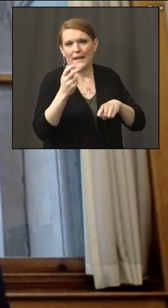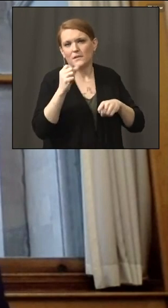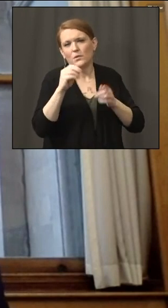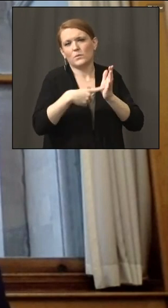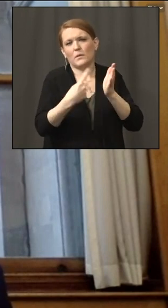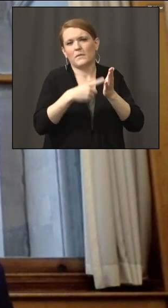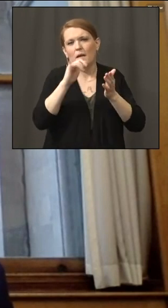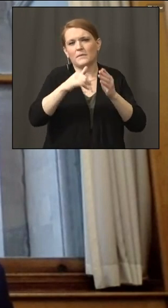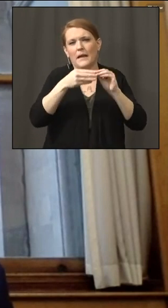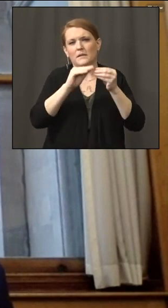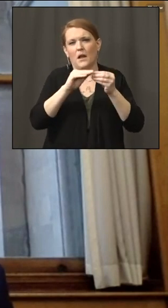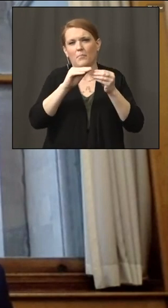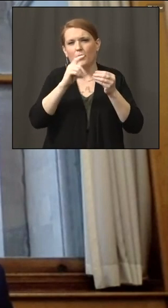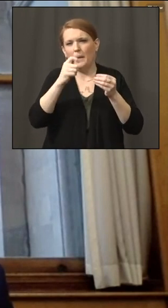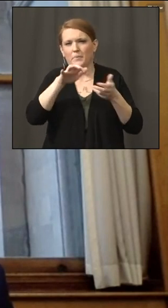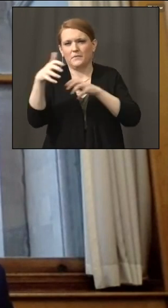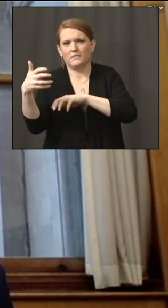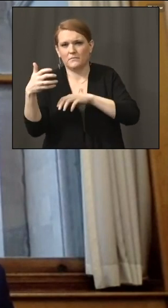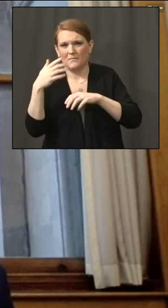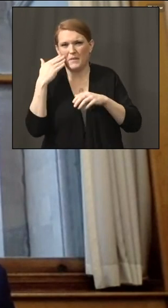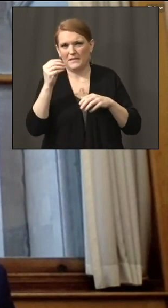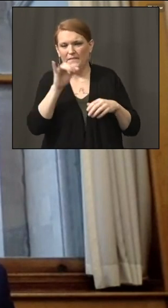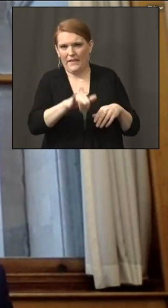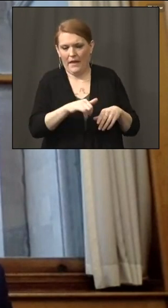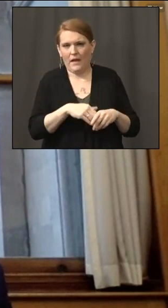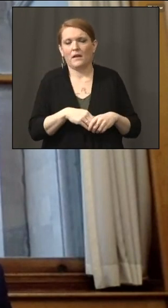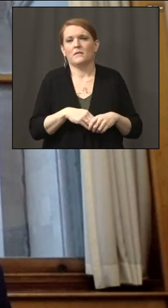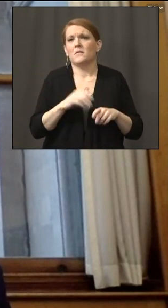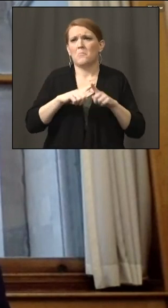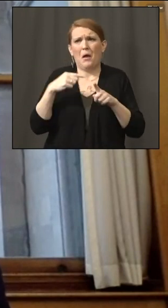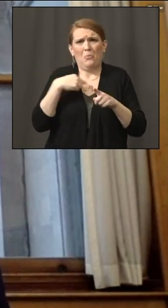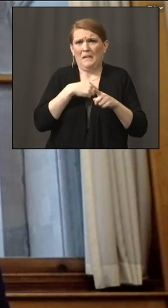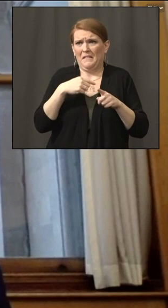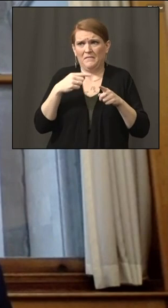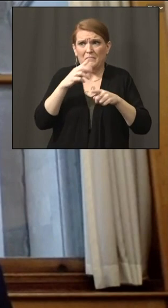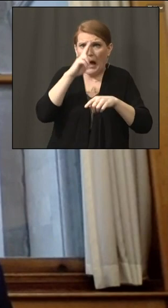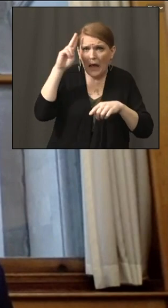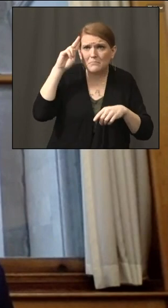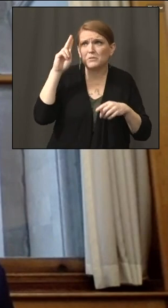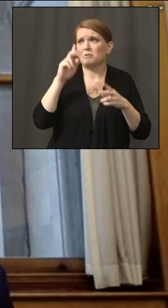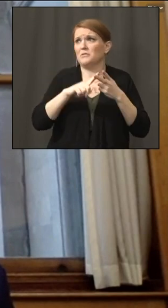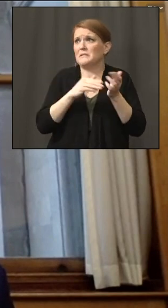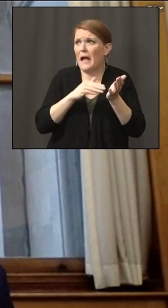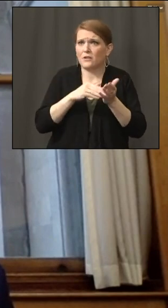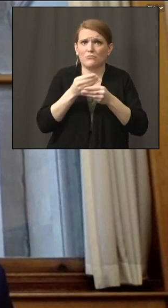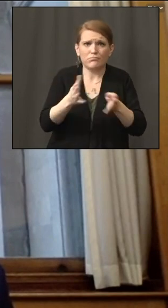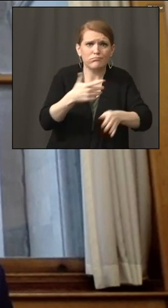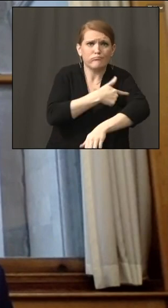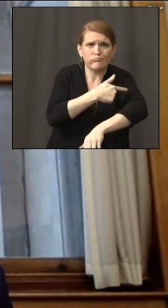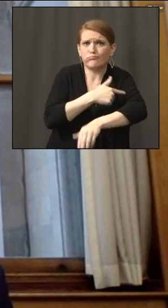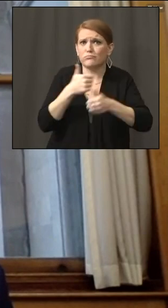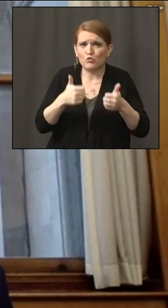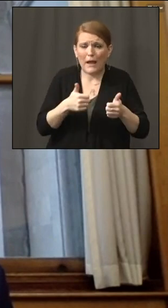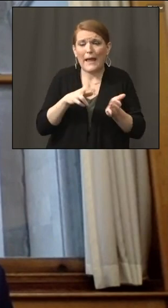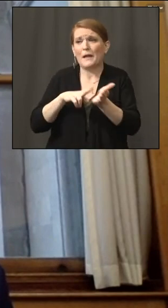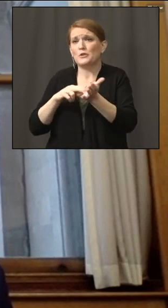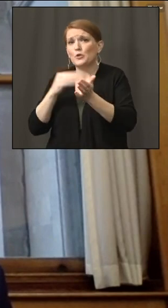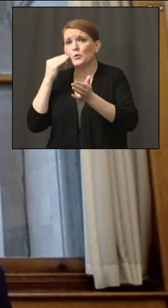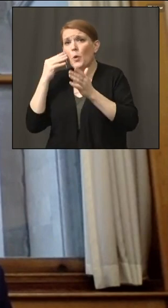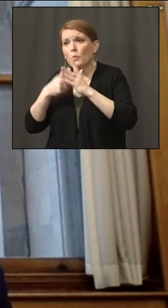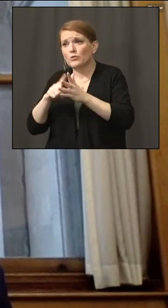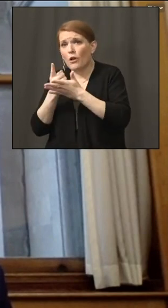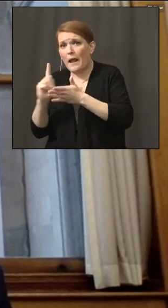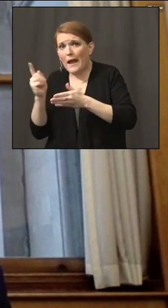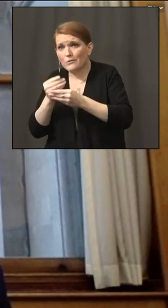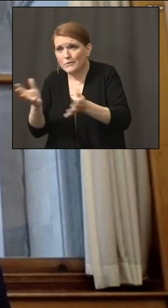vaccinated. The nursing home really started to ramp up last week. And we got deliveries out to over 40